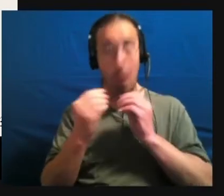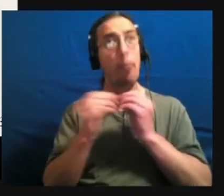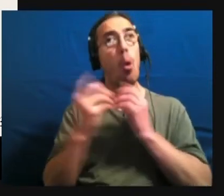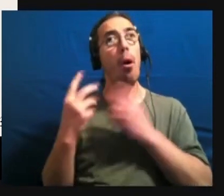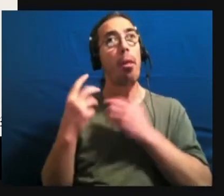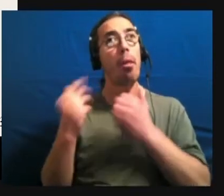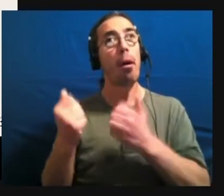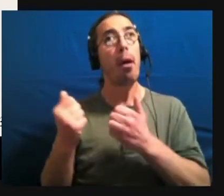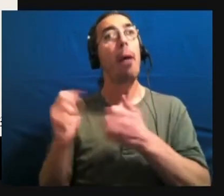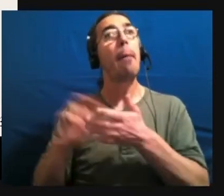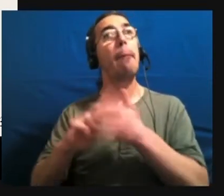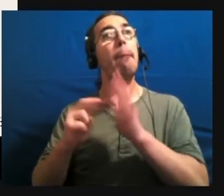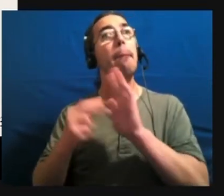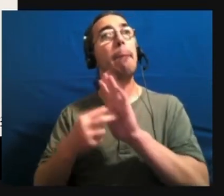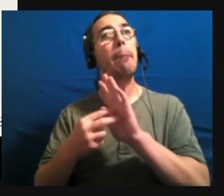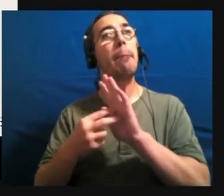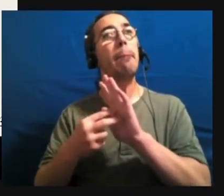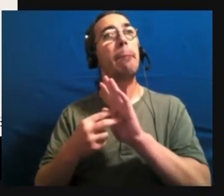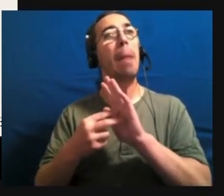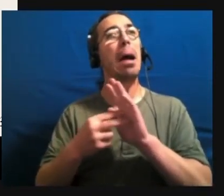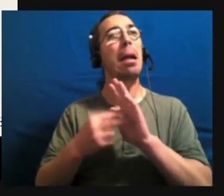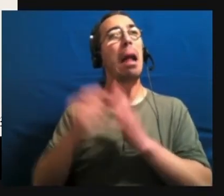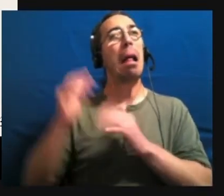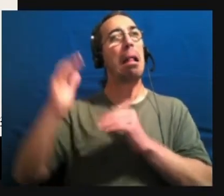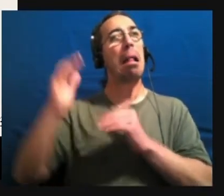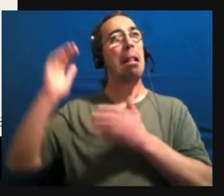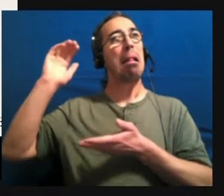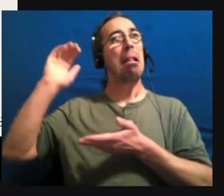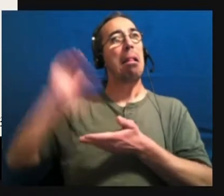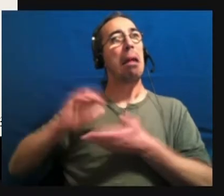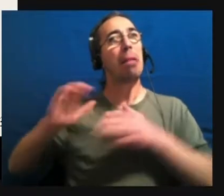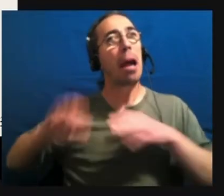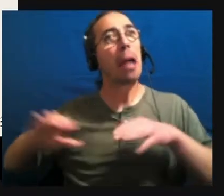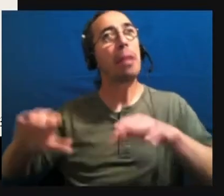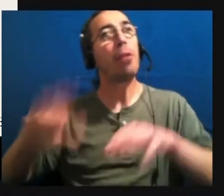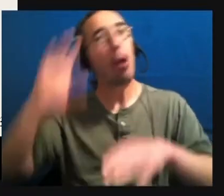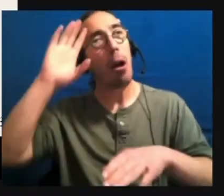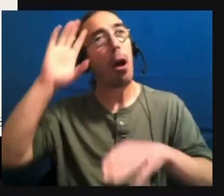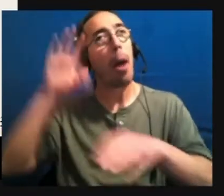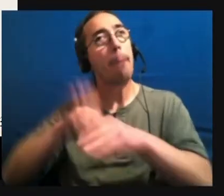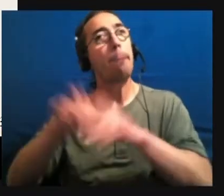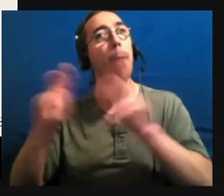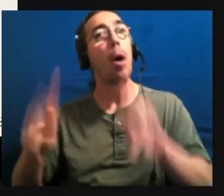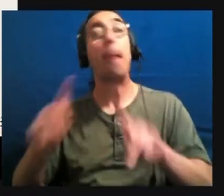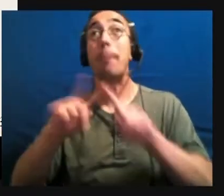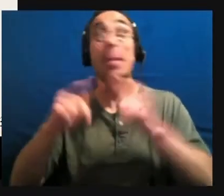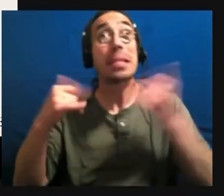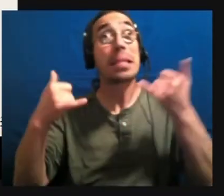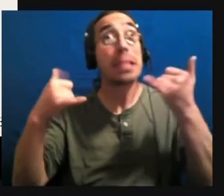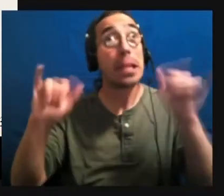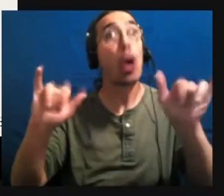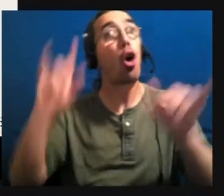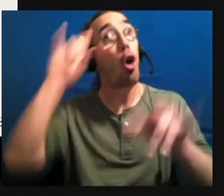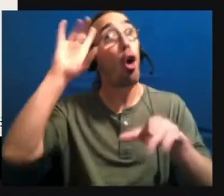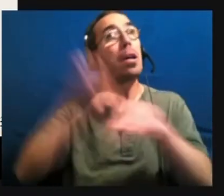be a less traumatized, less activated autistic person, but they will still be autistic. They just won't be showing